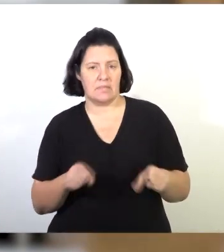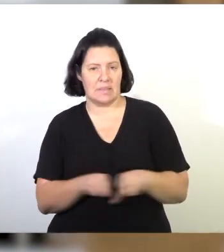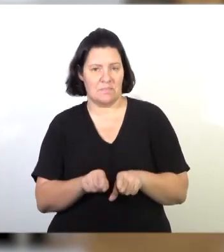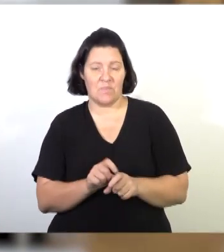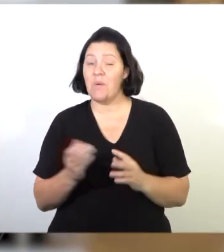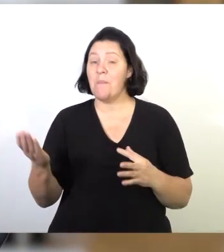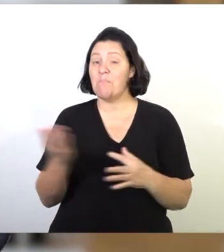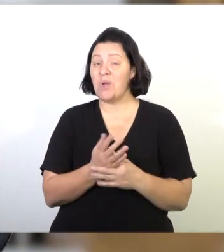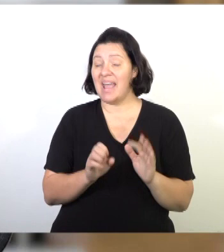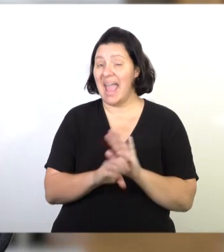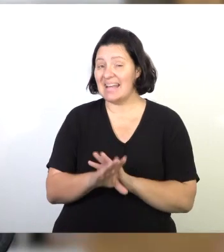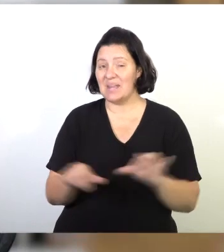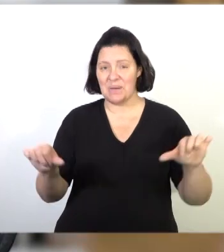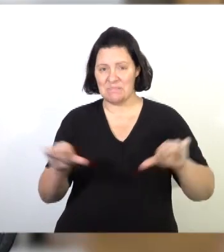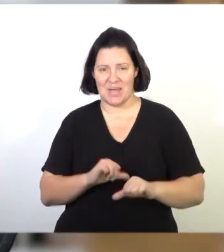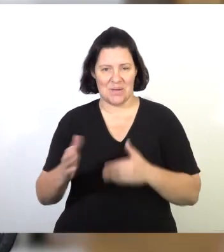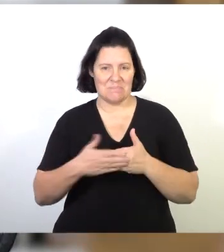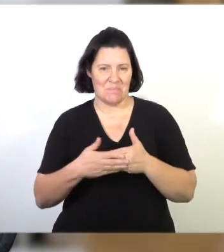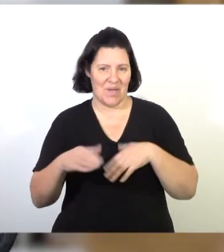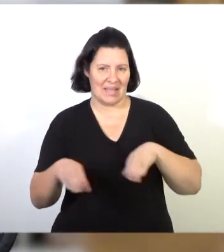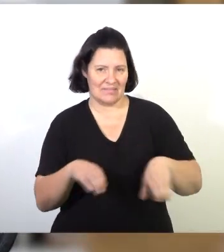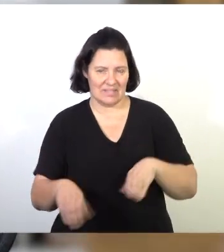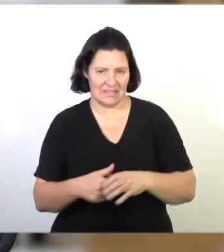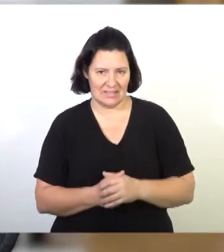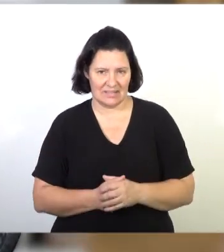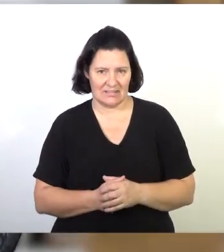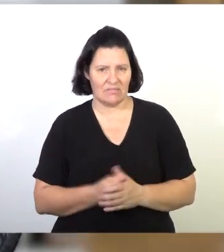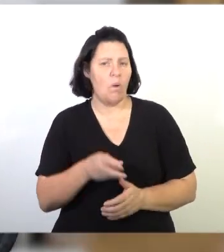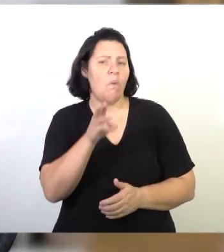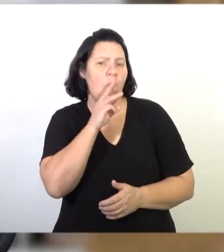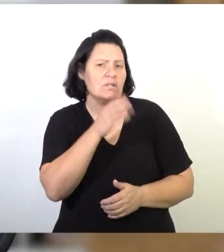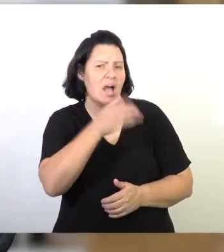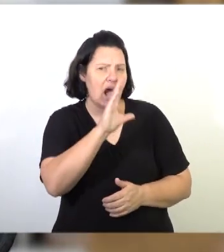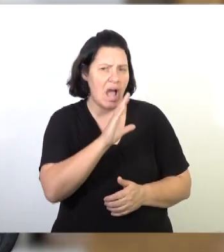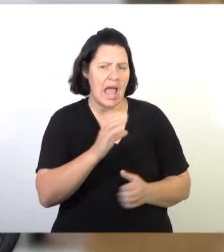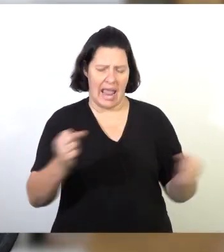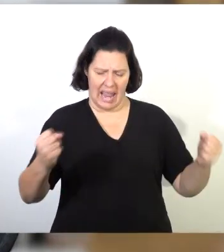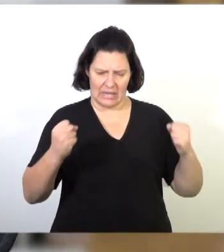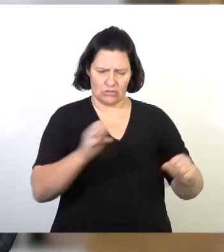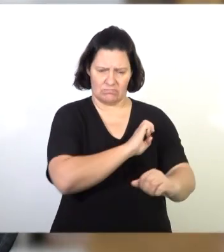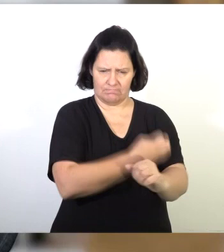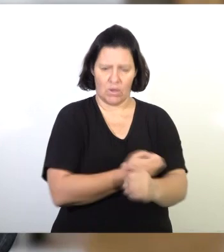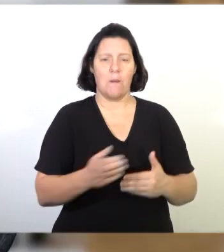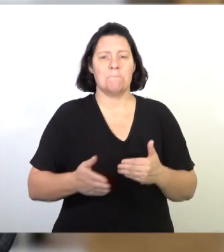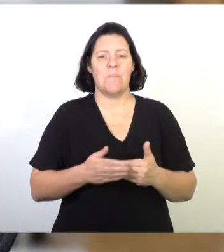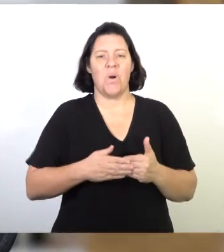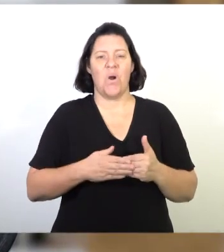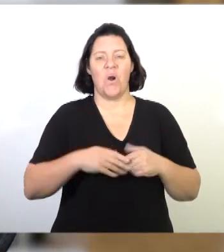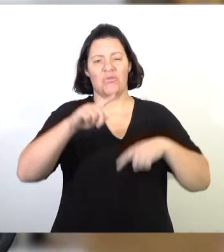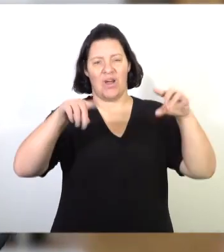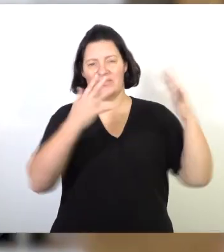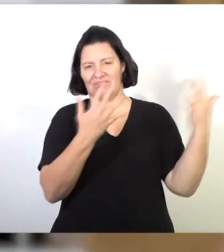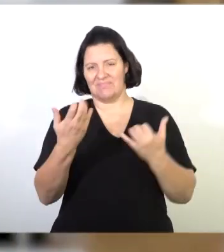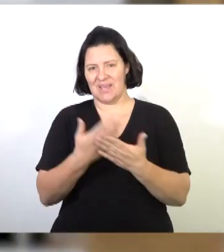Let's go for an air break and we'll come back with more activities. And drink some water, bring some energy so that we can do more graphs